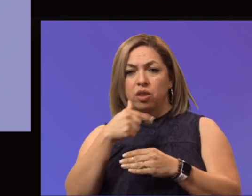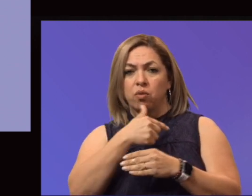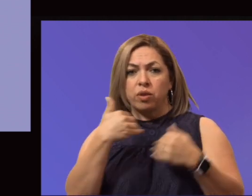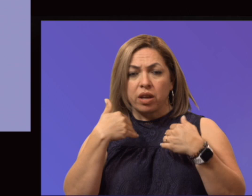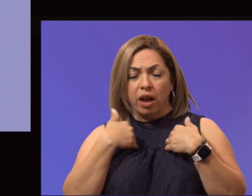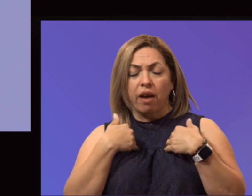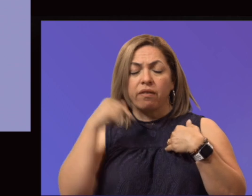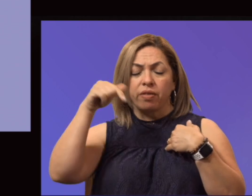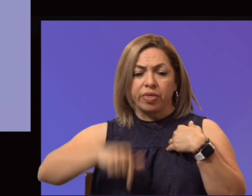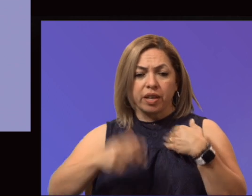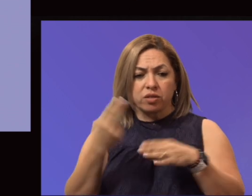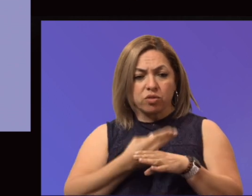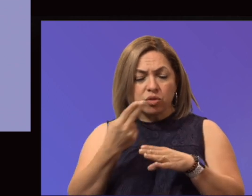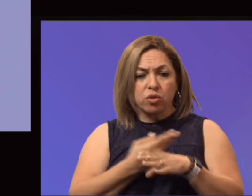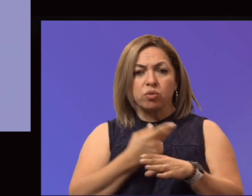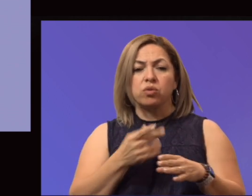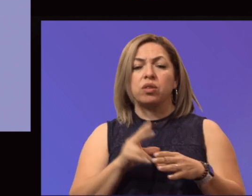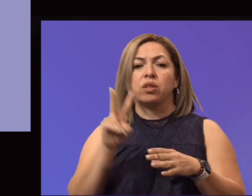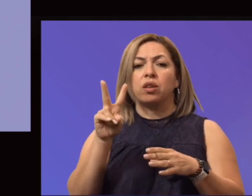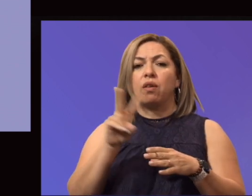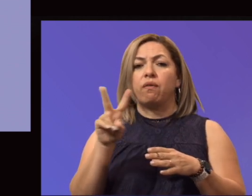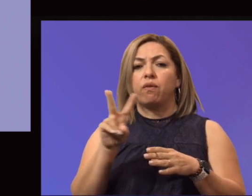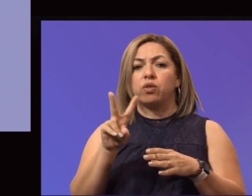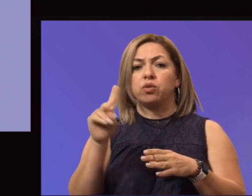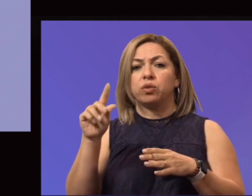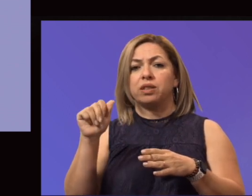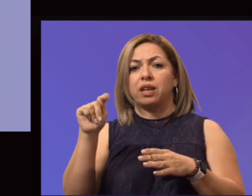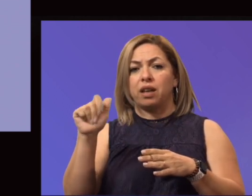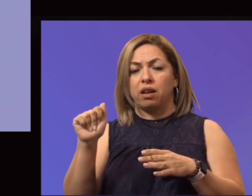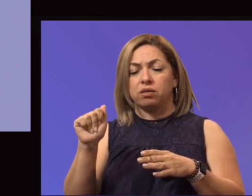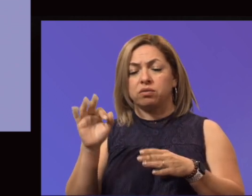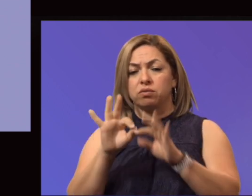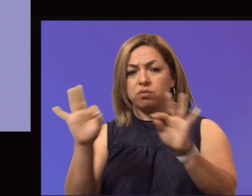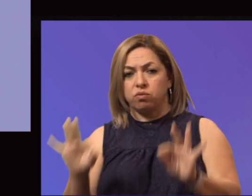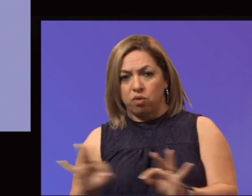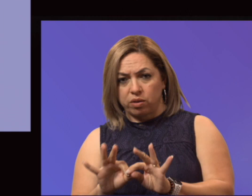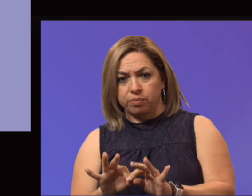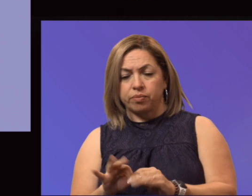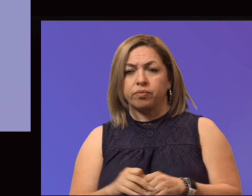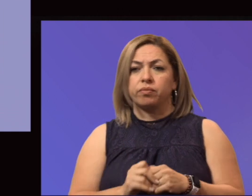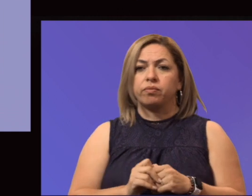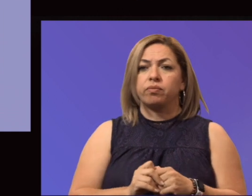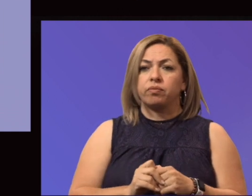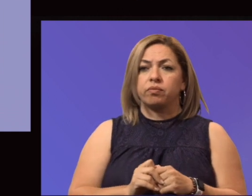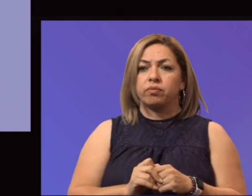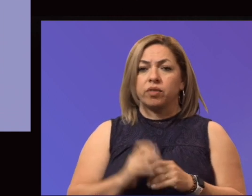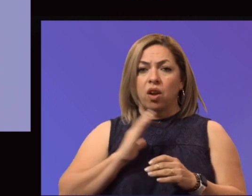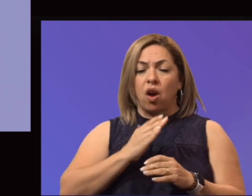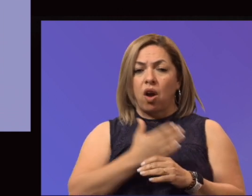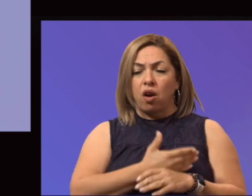utilize the virtual data forum. In addition, our expanding research capabilities.